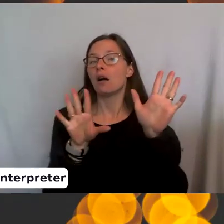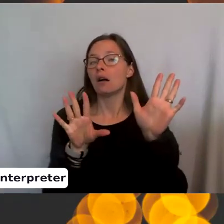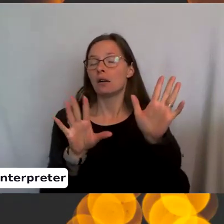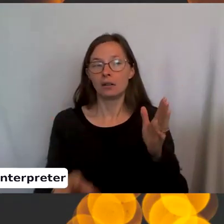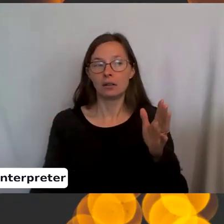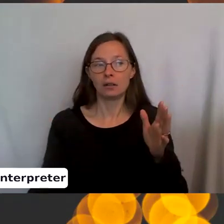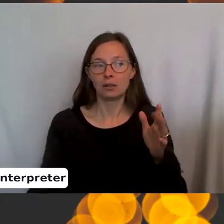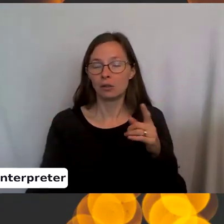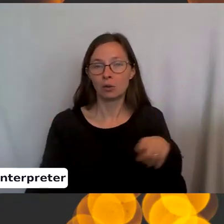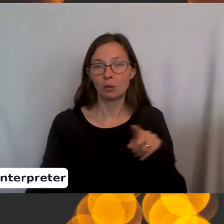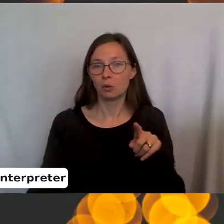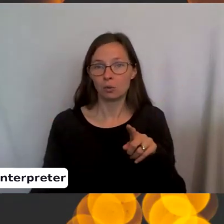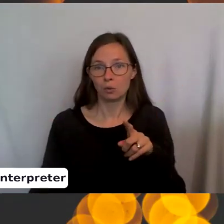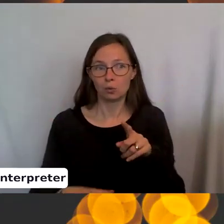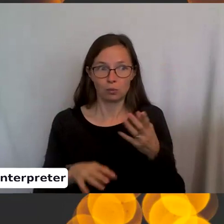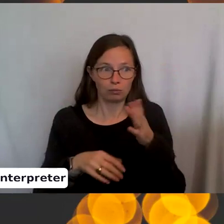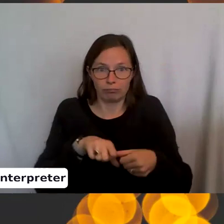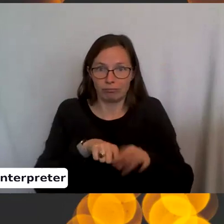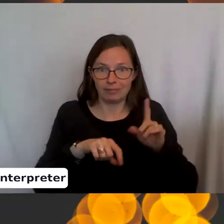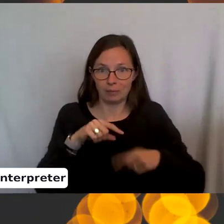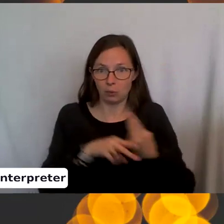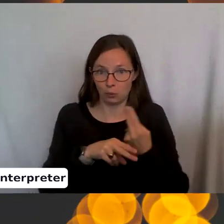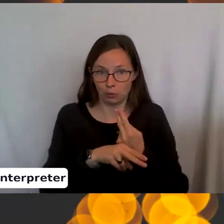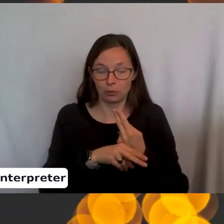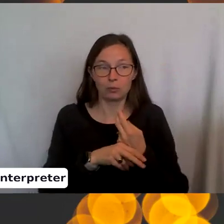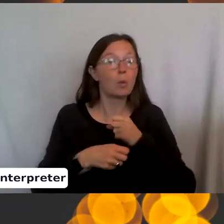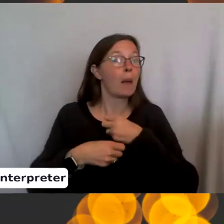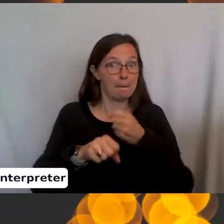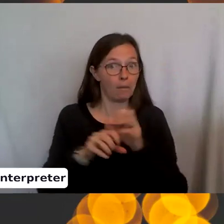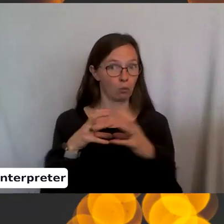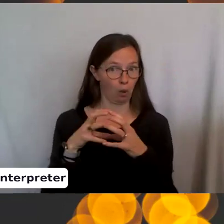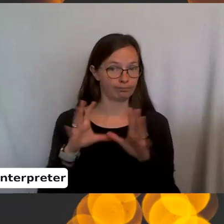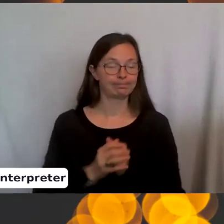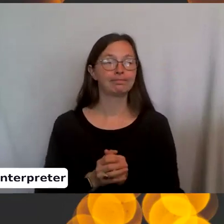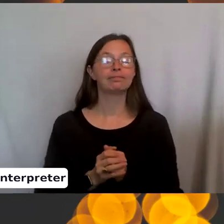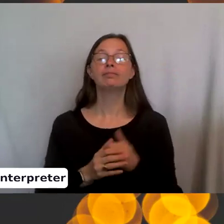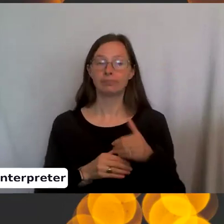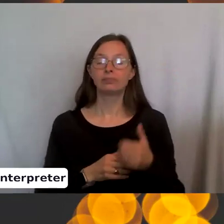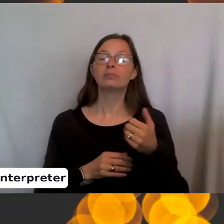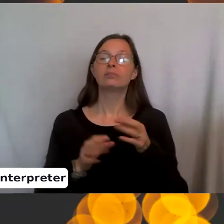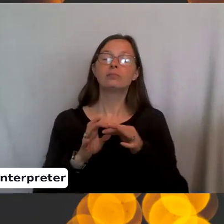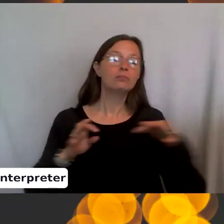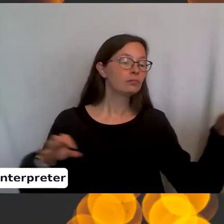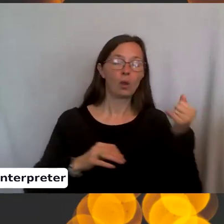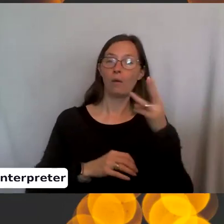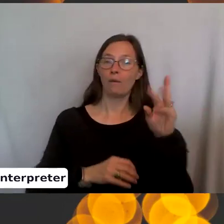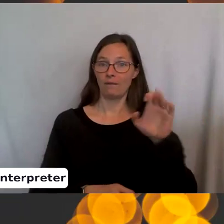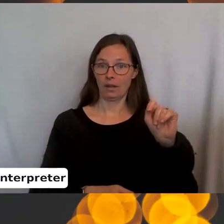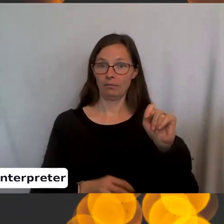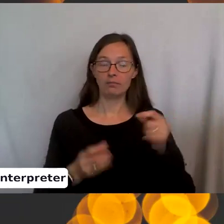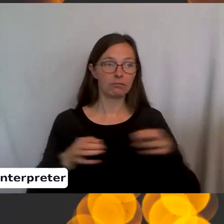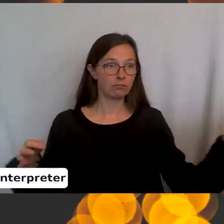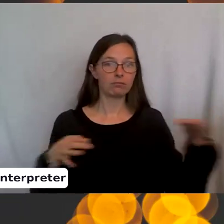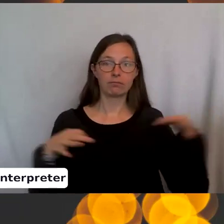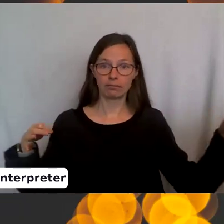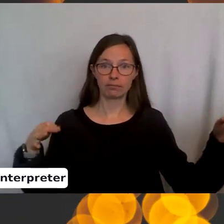not be able to use it. So, okay. So into a ball, you're going to take a couple feet of yarn and